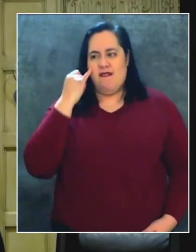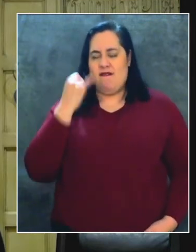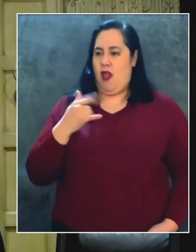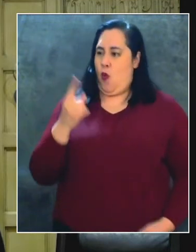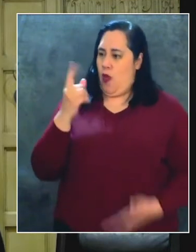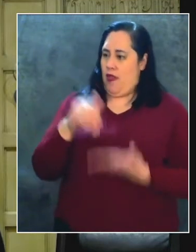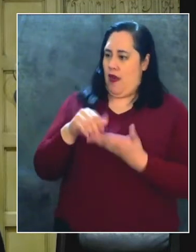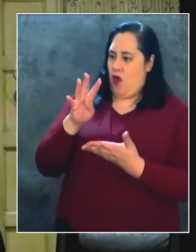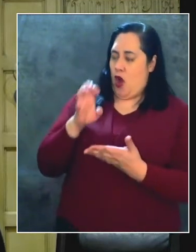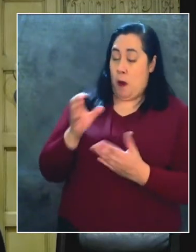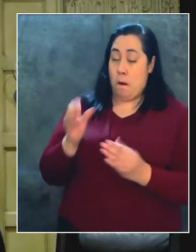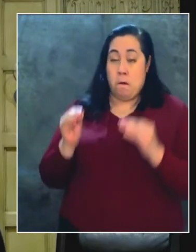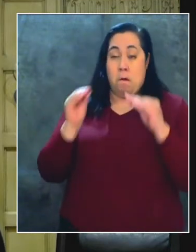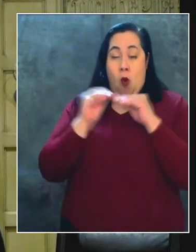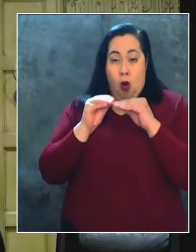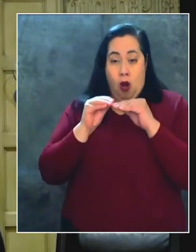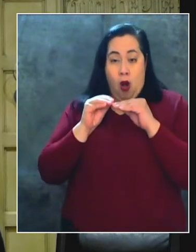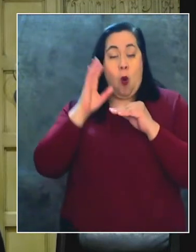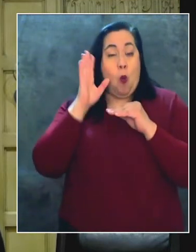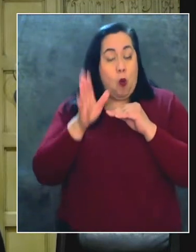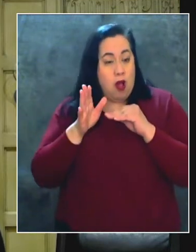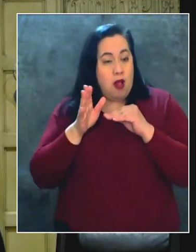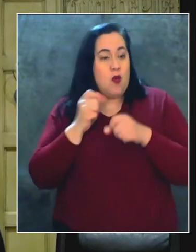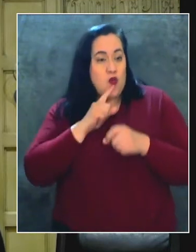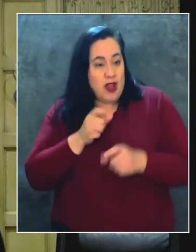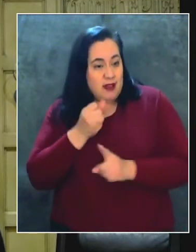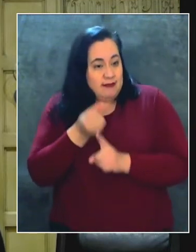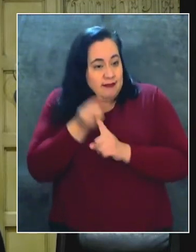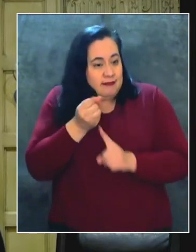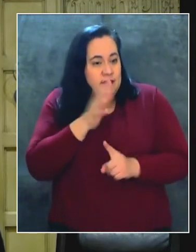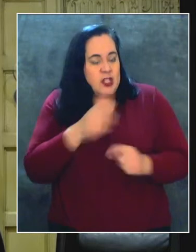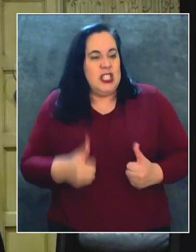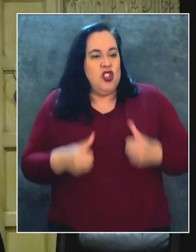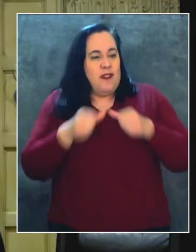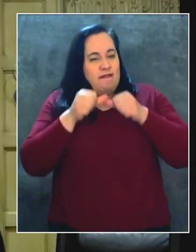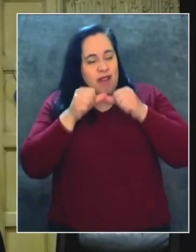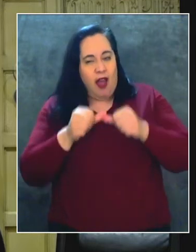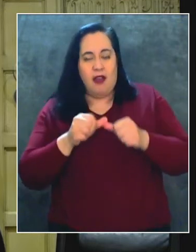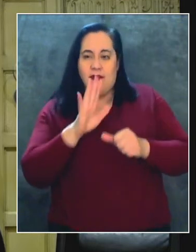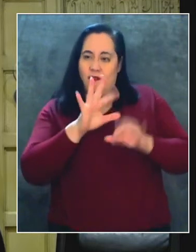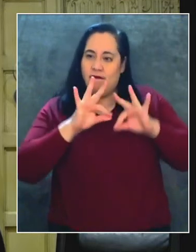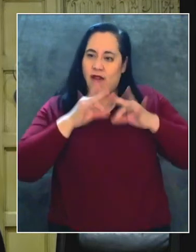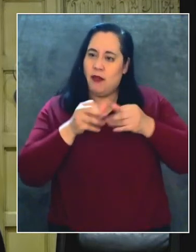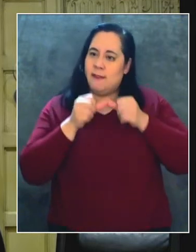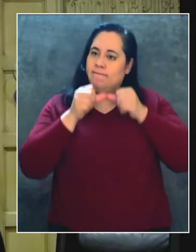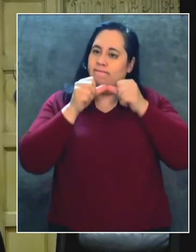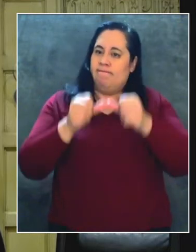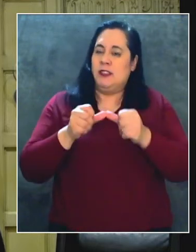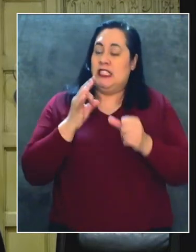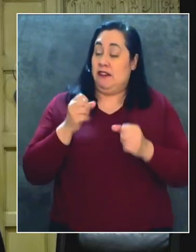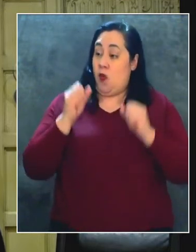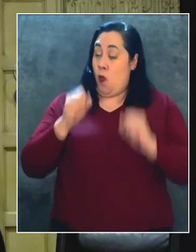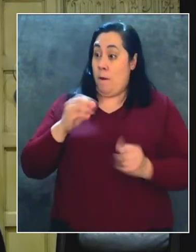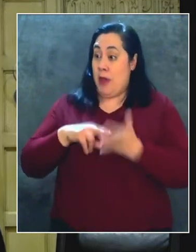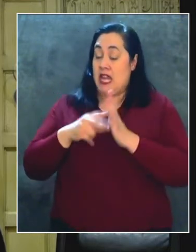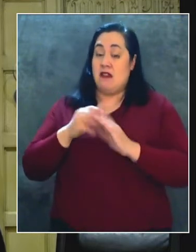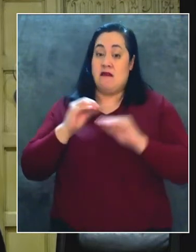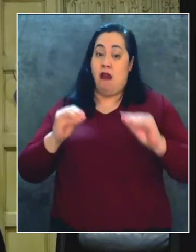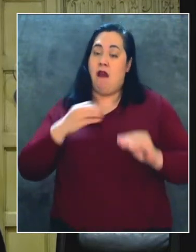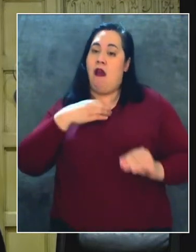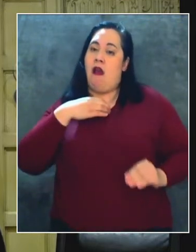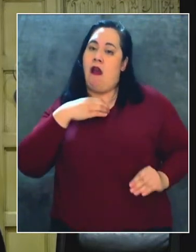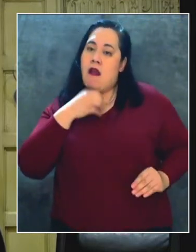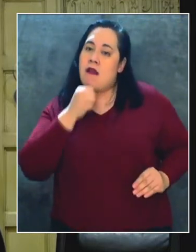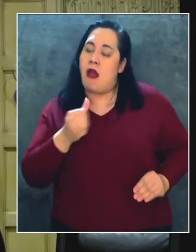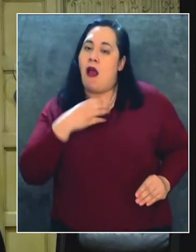,400 more will make a tangible impact on the survival of their family, of whether they eat a full meal, about